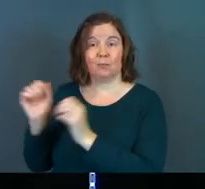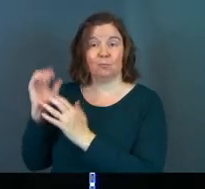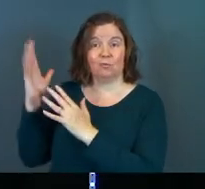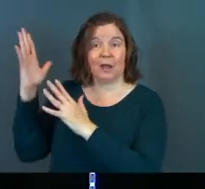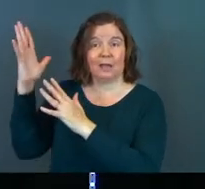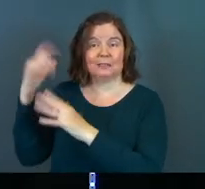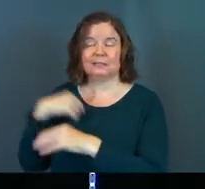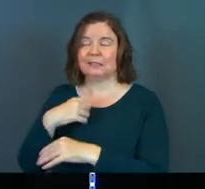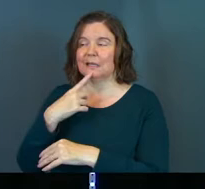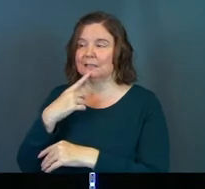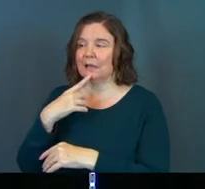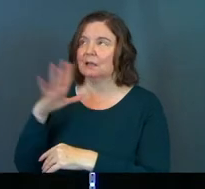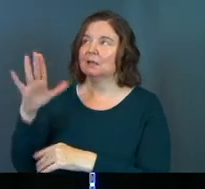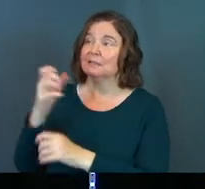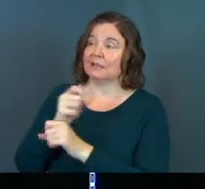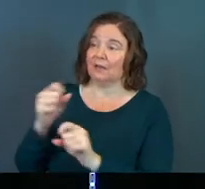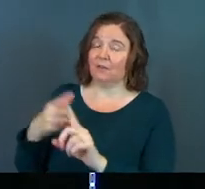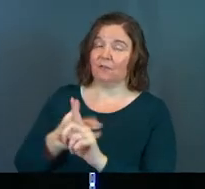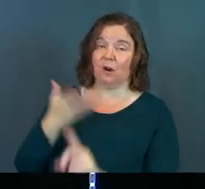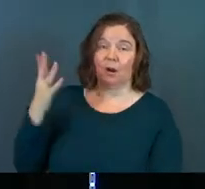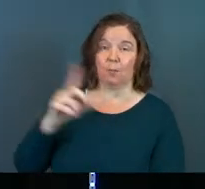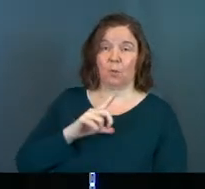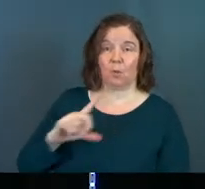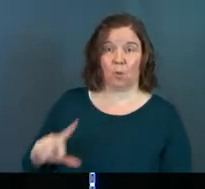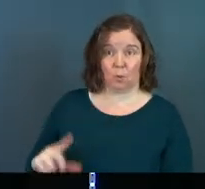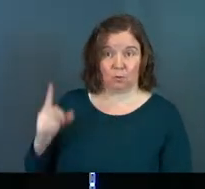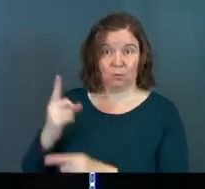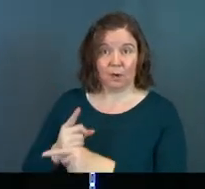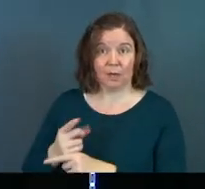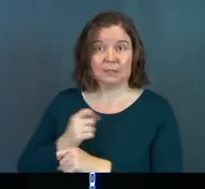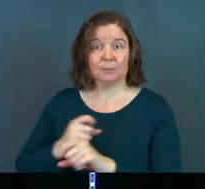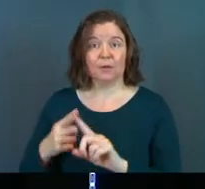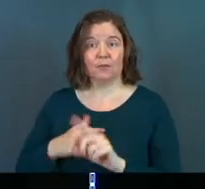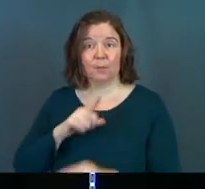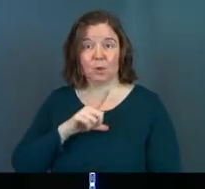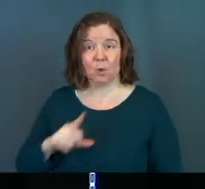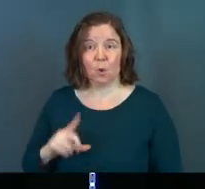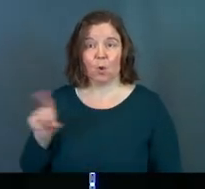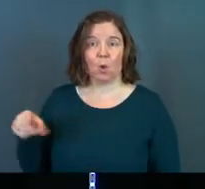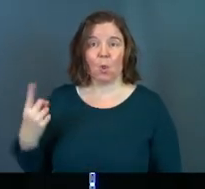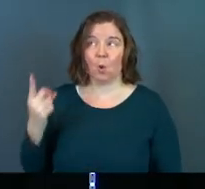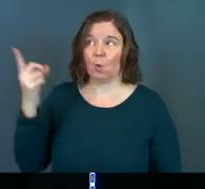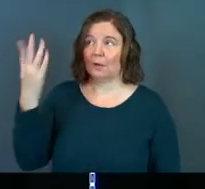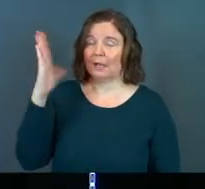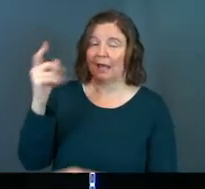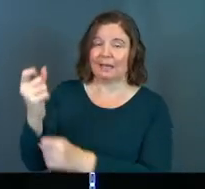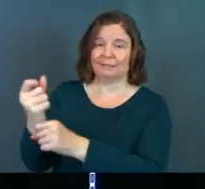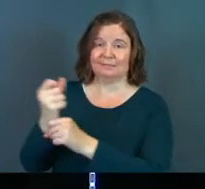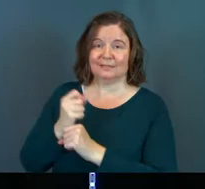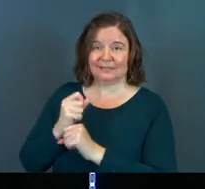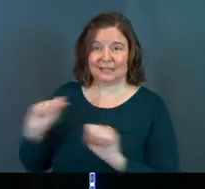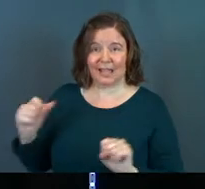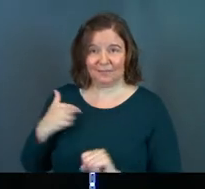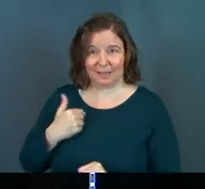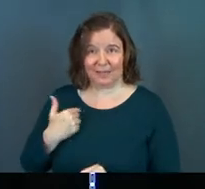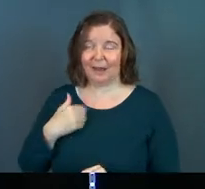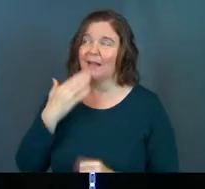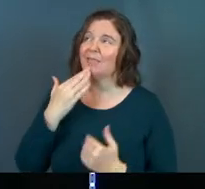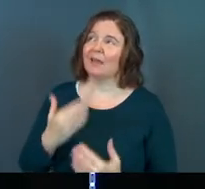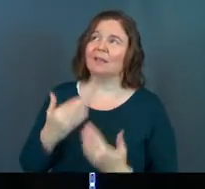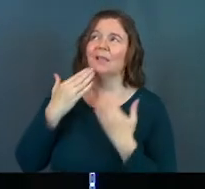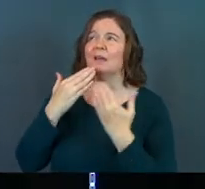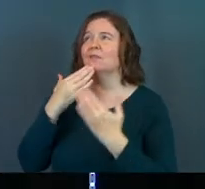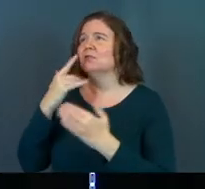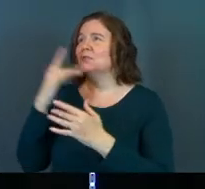So he tells, he says that salvation comes from the Lord, right? Salvation comes from the Lord alone. God has saved me. God, you're a good God. I thank you.